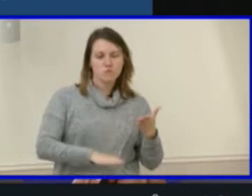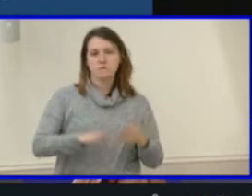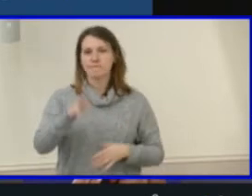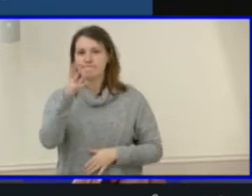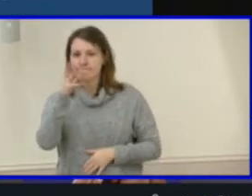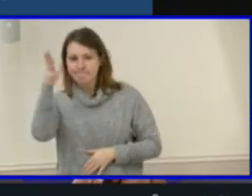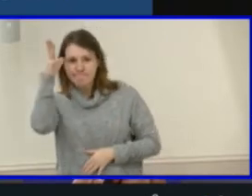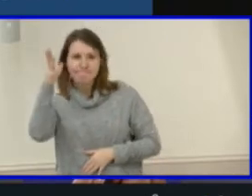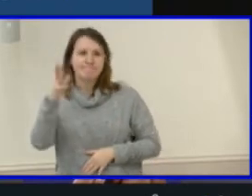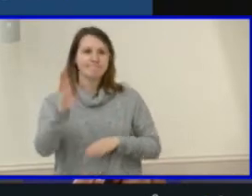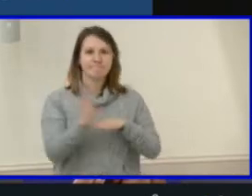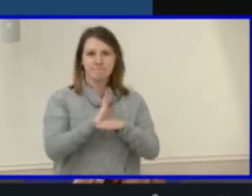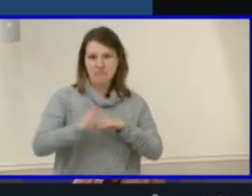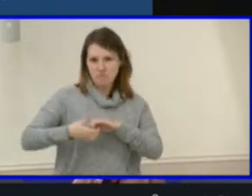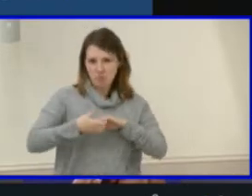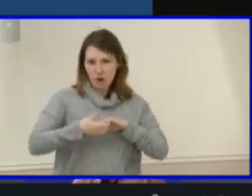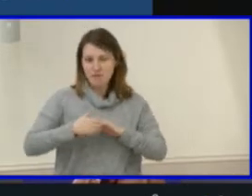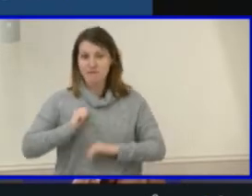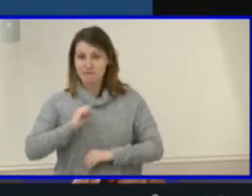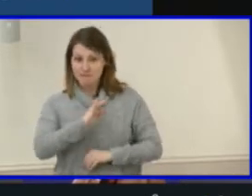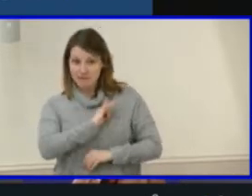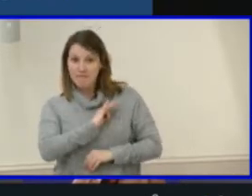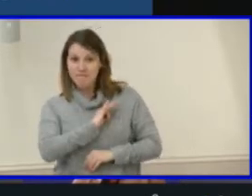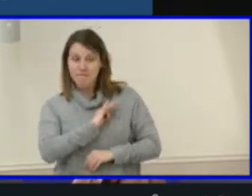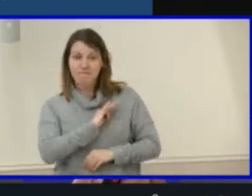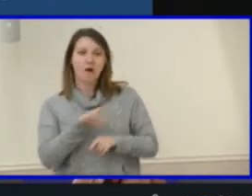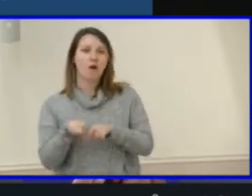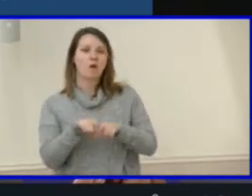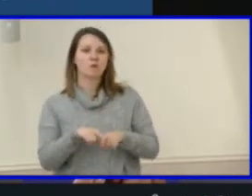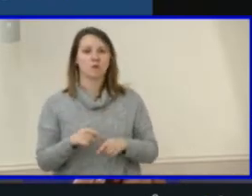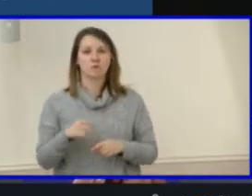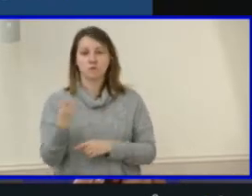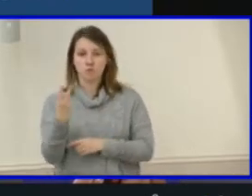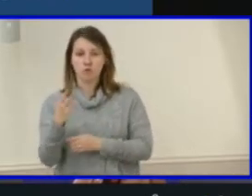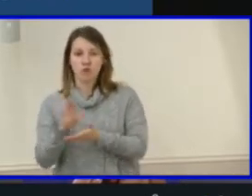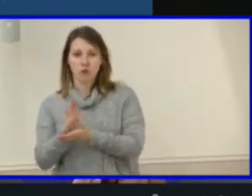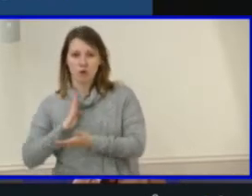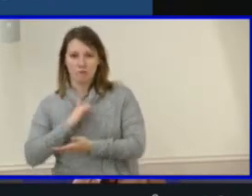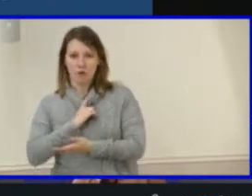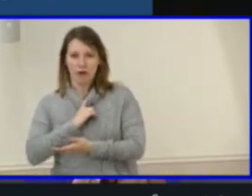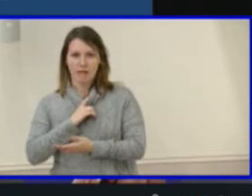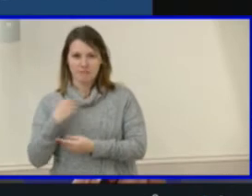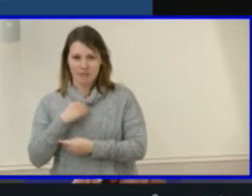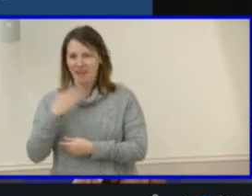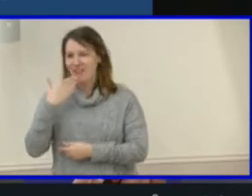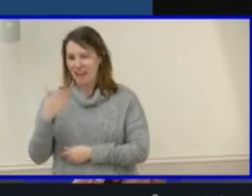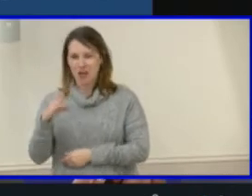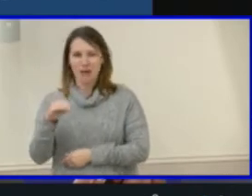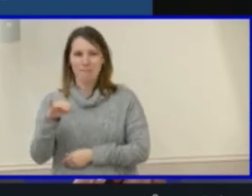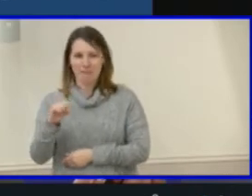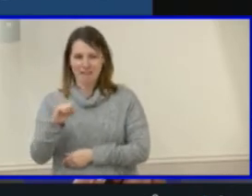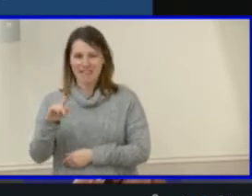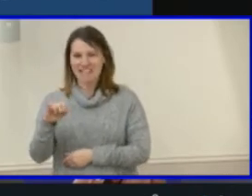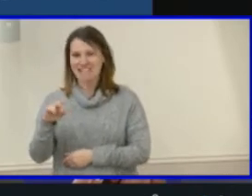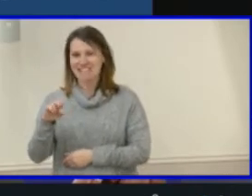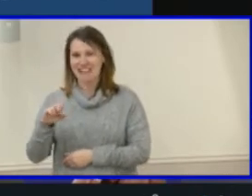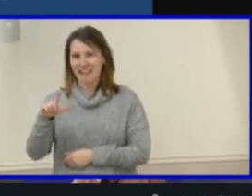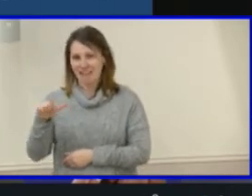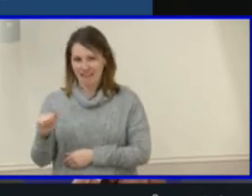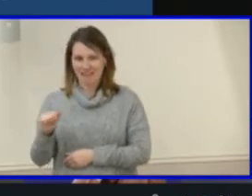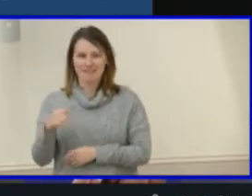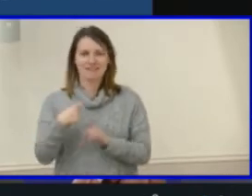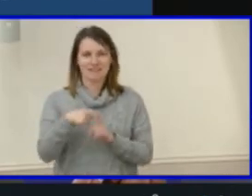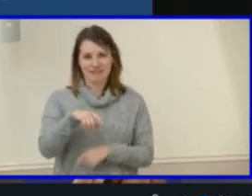business partners, staff, and two school board members. Specifically, thank you, Ms. Kinsella and Ms. Shea for your work on that committee.